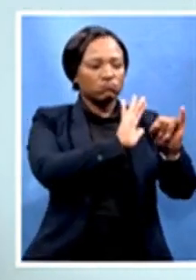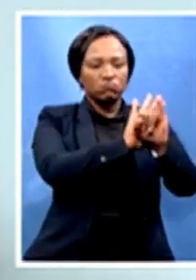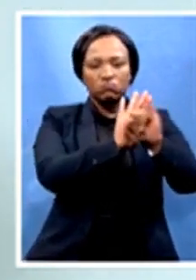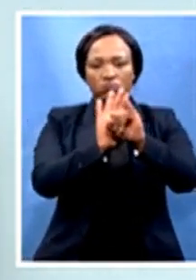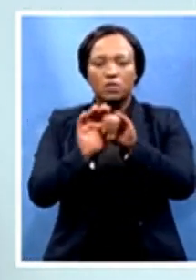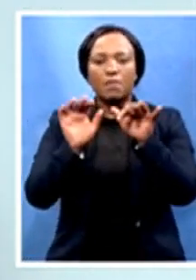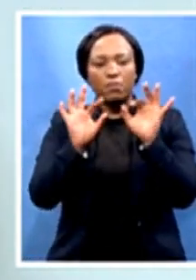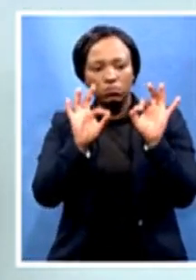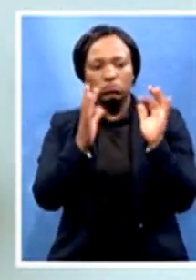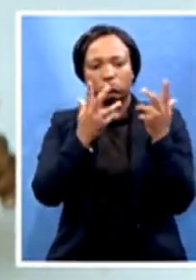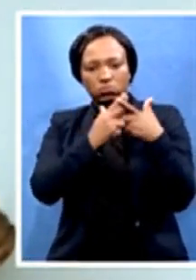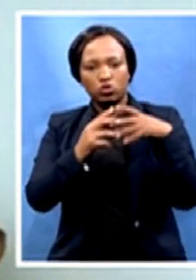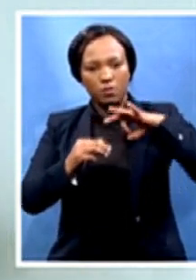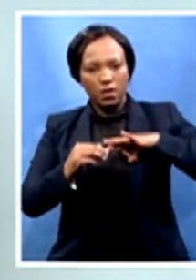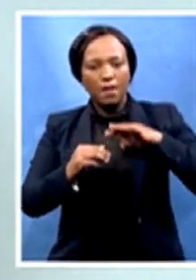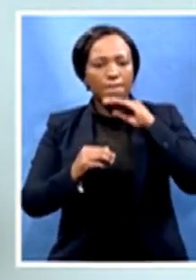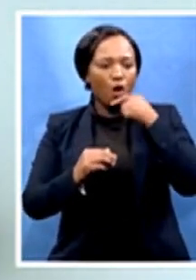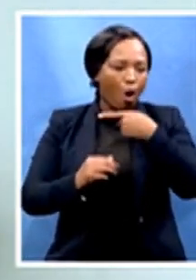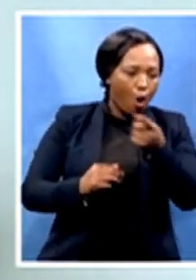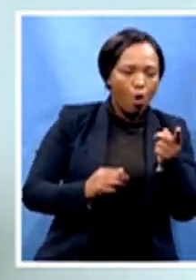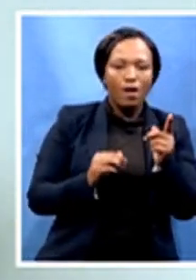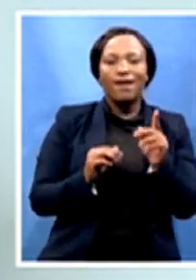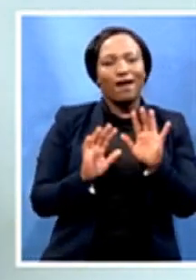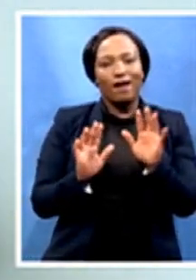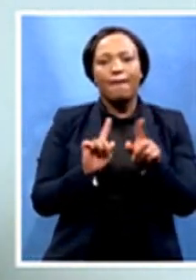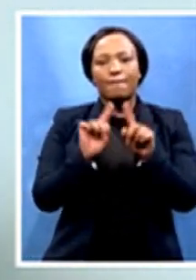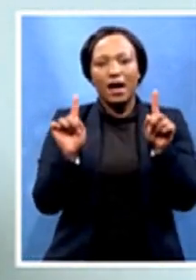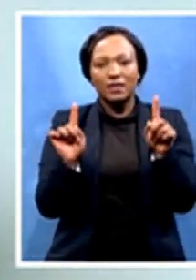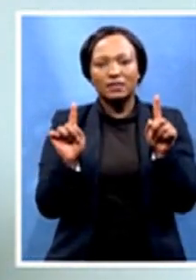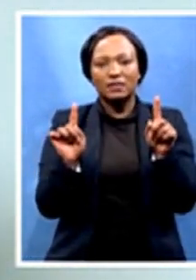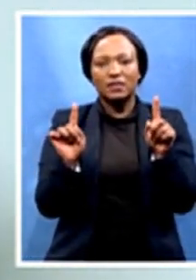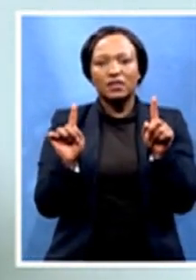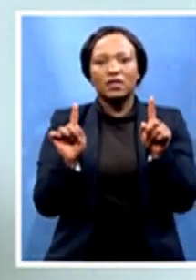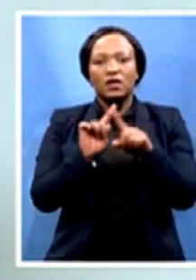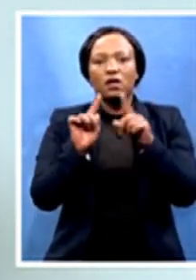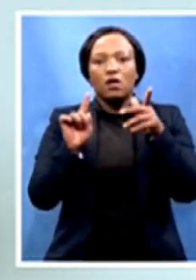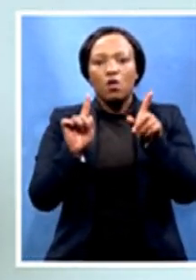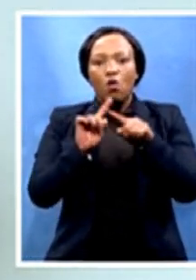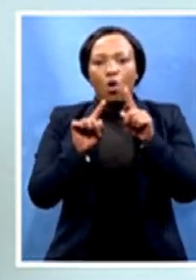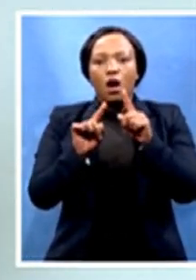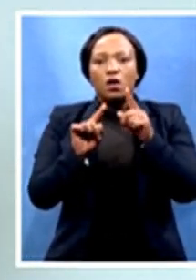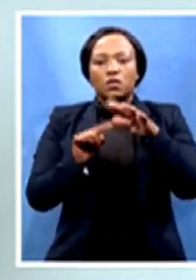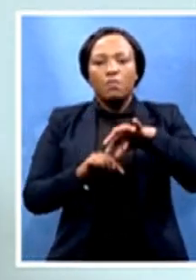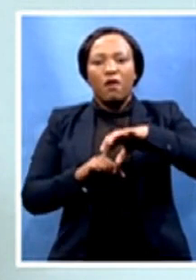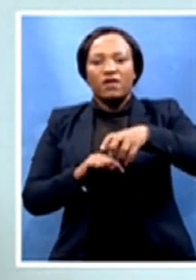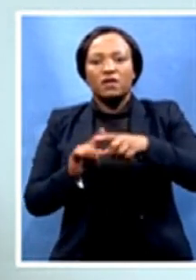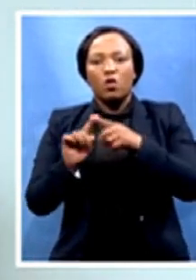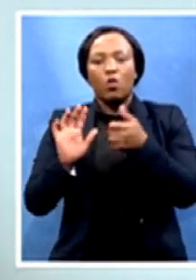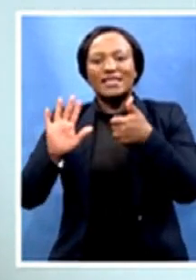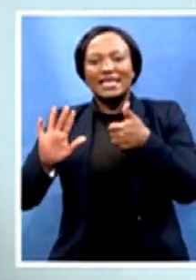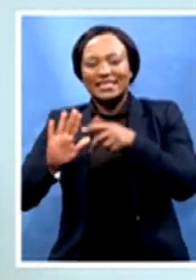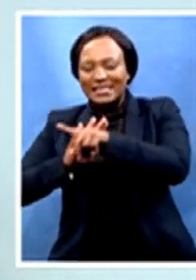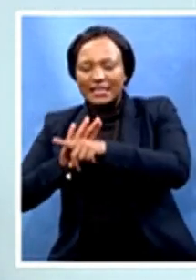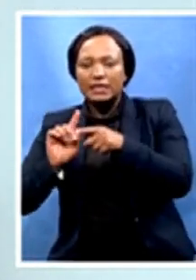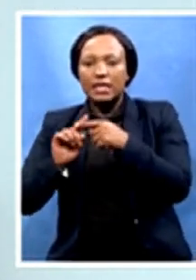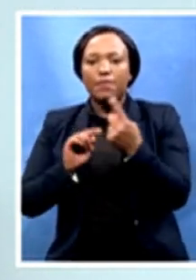from it, but we're looking also at a fair spread throughout the province in the six districts and the two metros. So with that assistance,